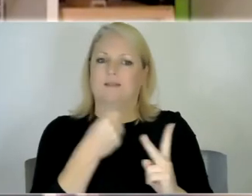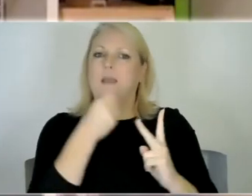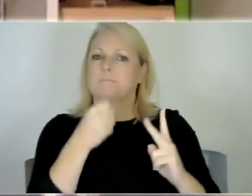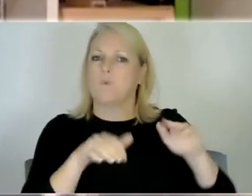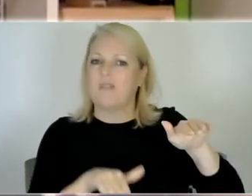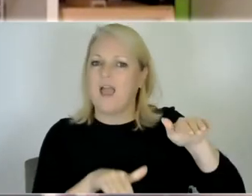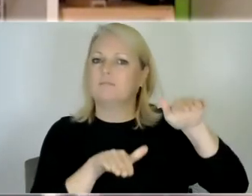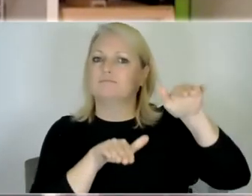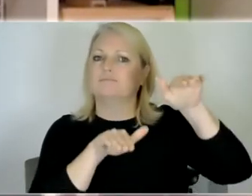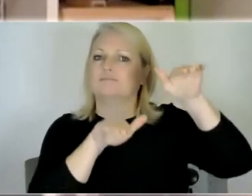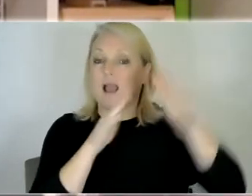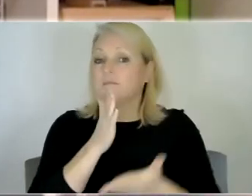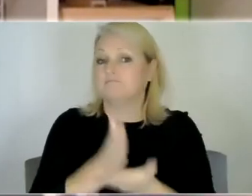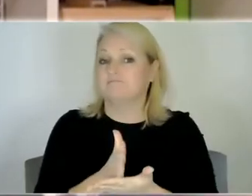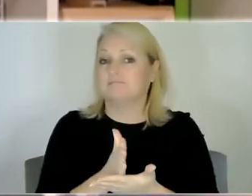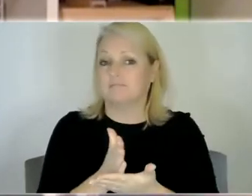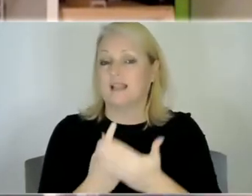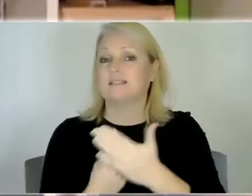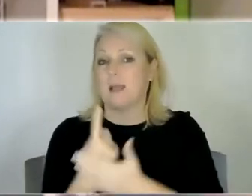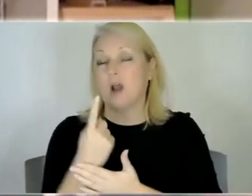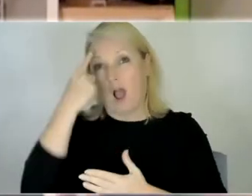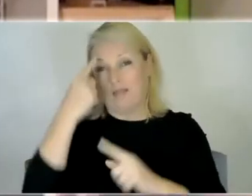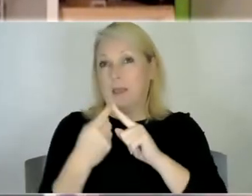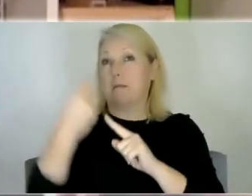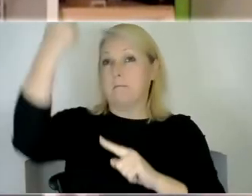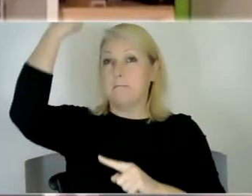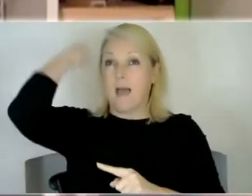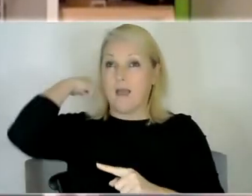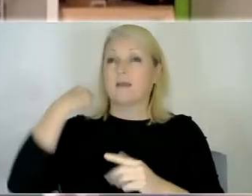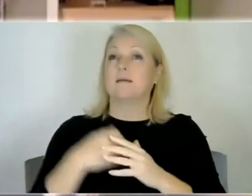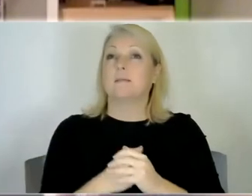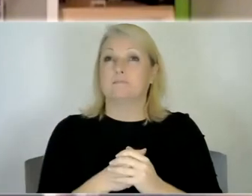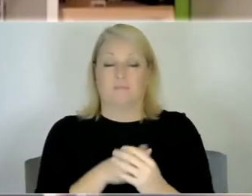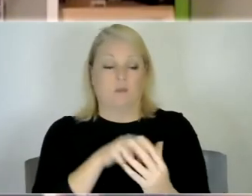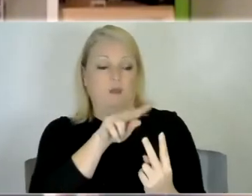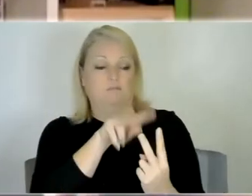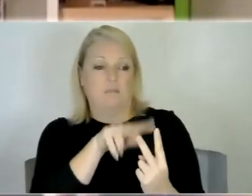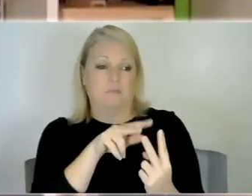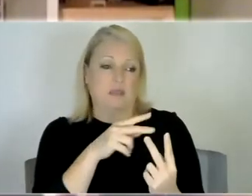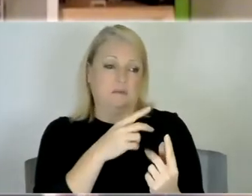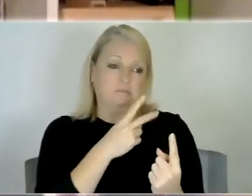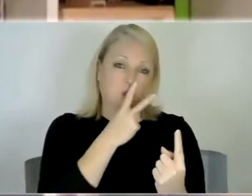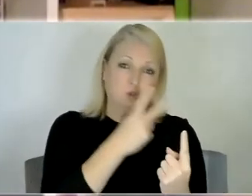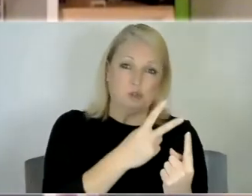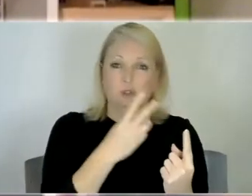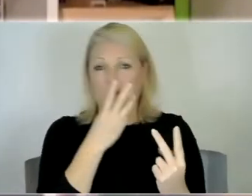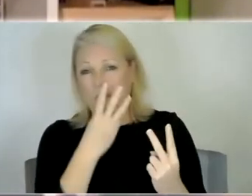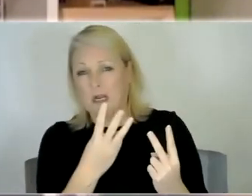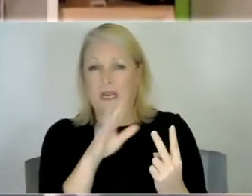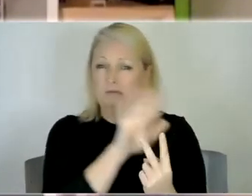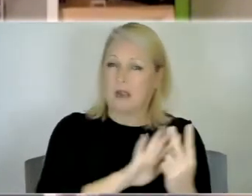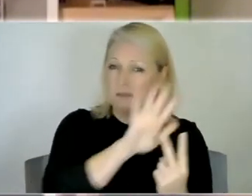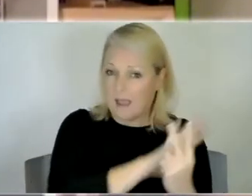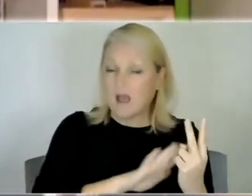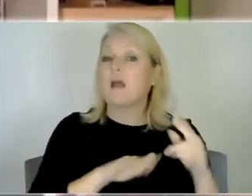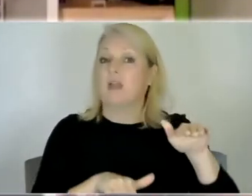that's definitely been the case for you know if I think back to what they were like at two and three compared to to um how they are